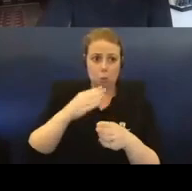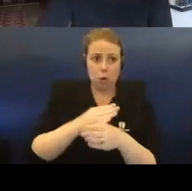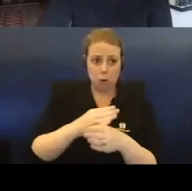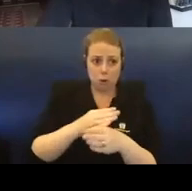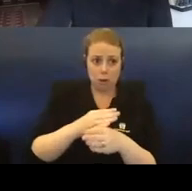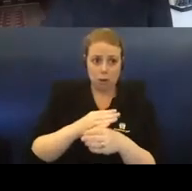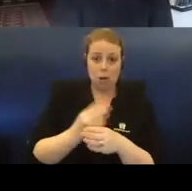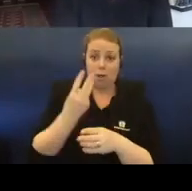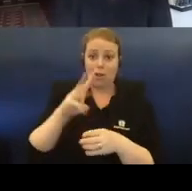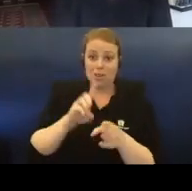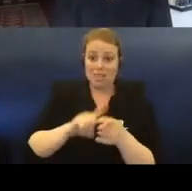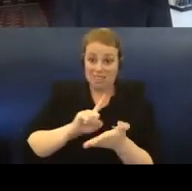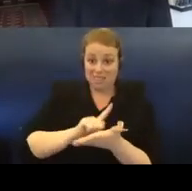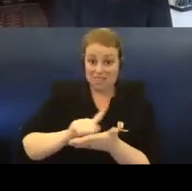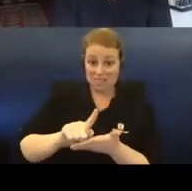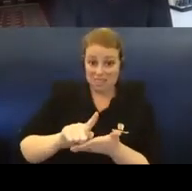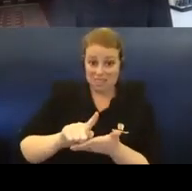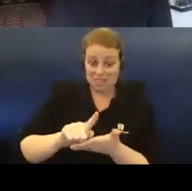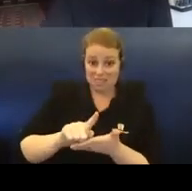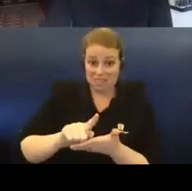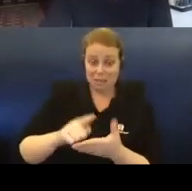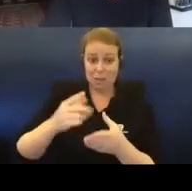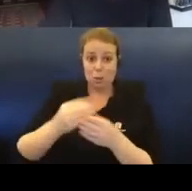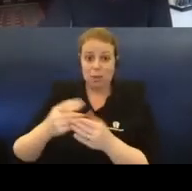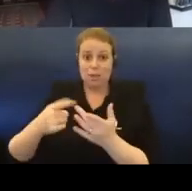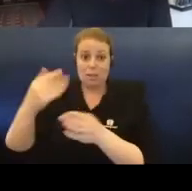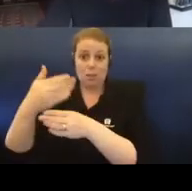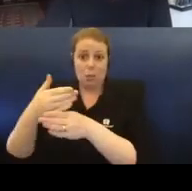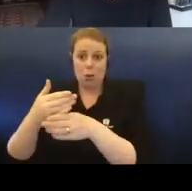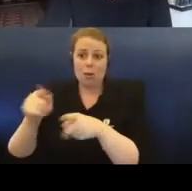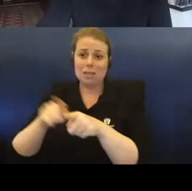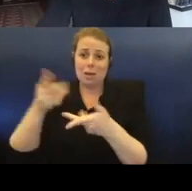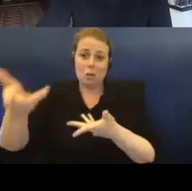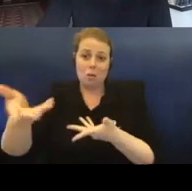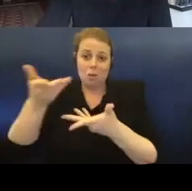Sitting next to Phil Collins' work, it's in conversation with it.